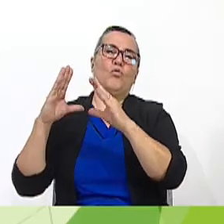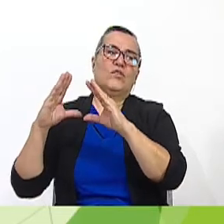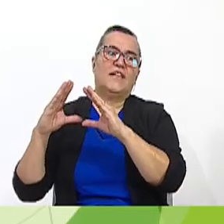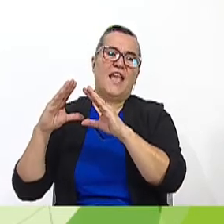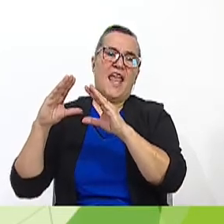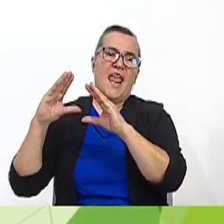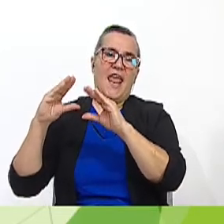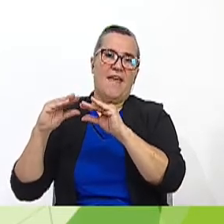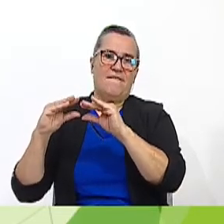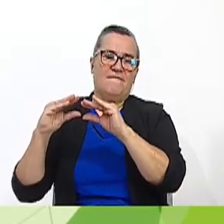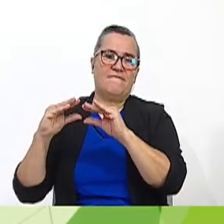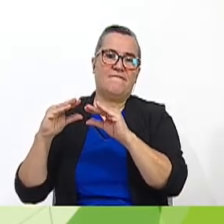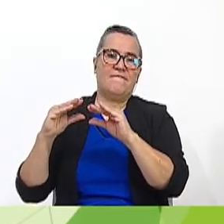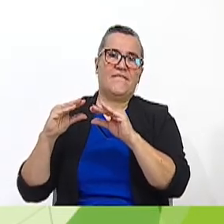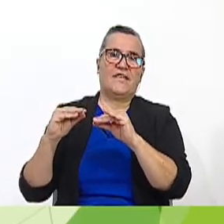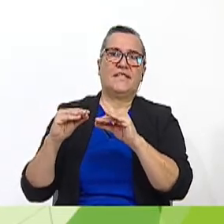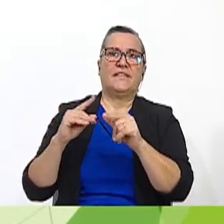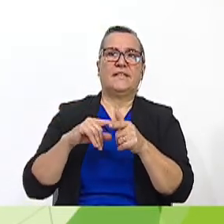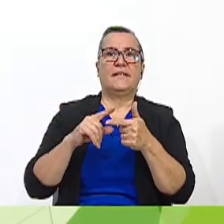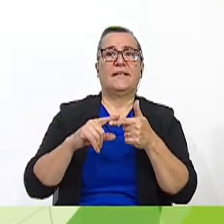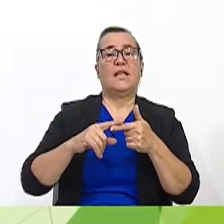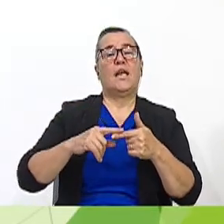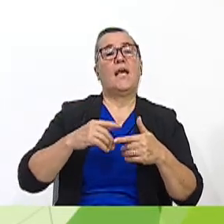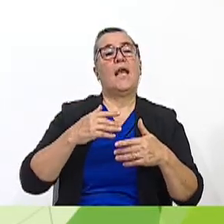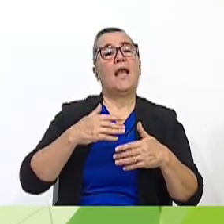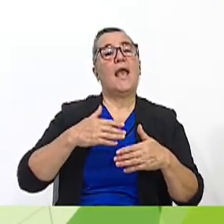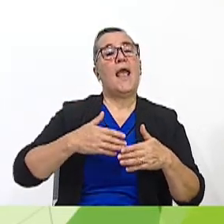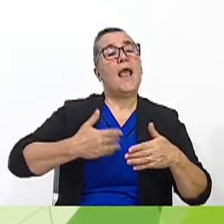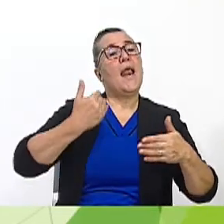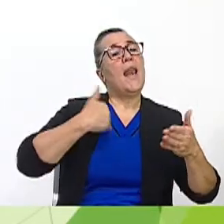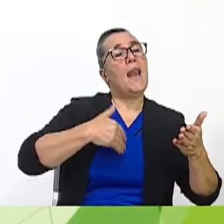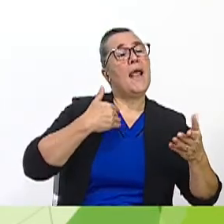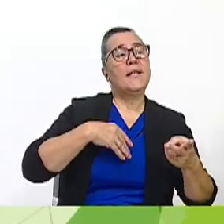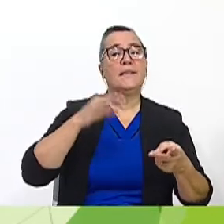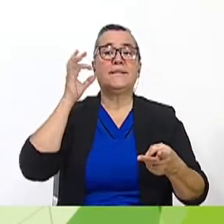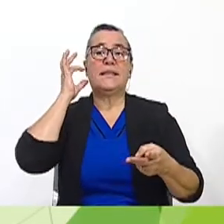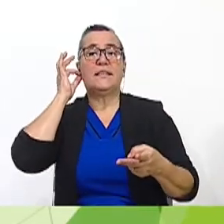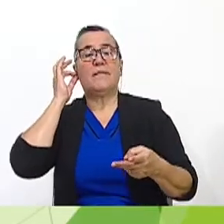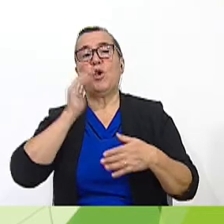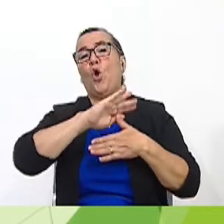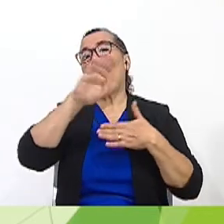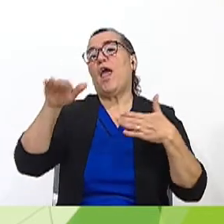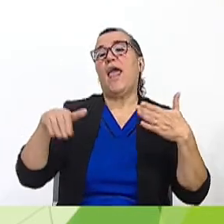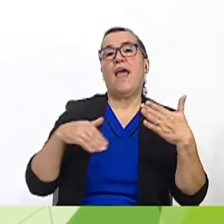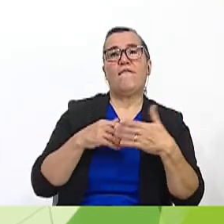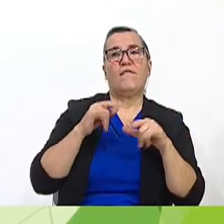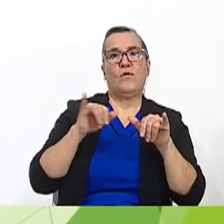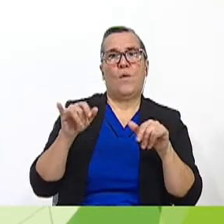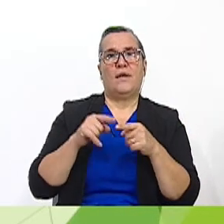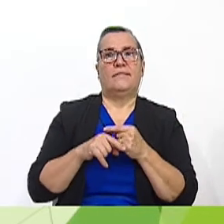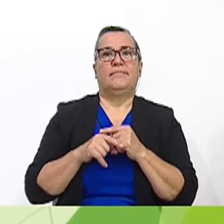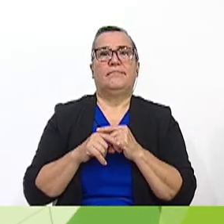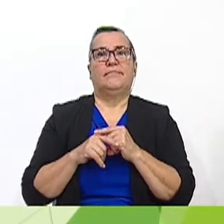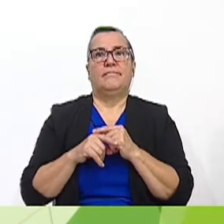good evening, ladies and gentlemen, or everyone. You can say that. Okay, the next.